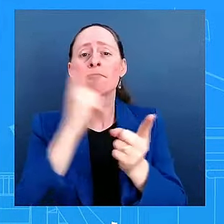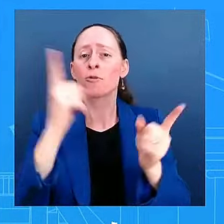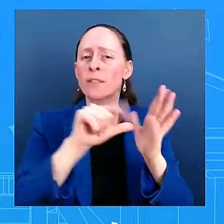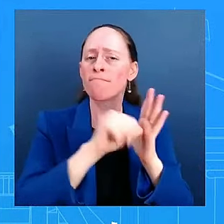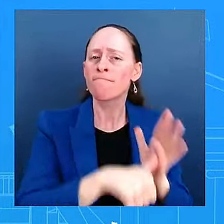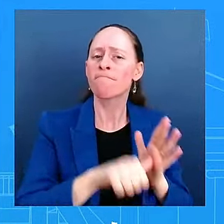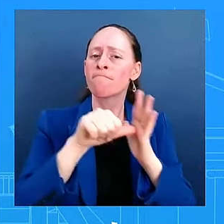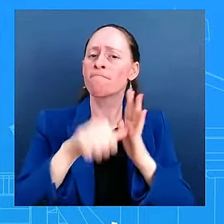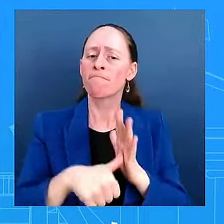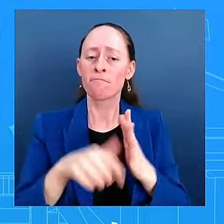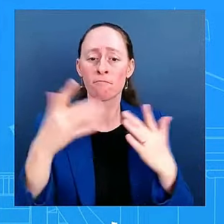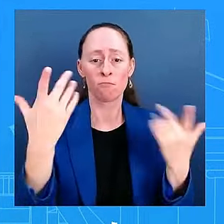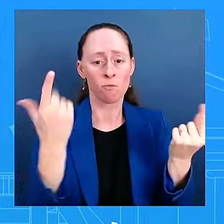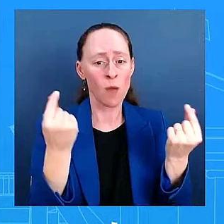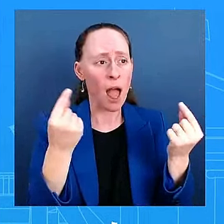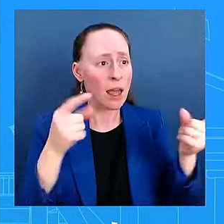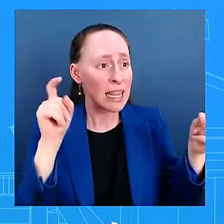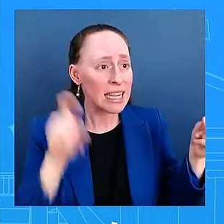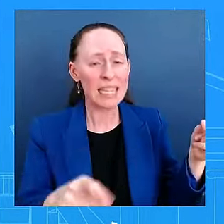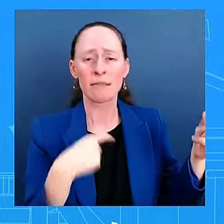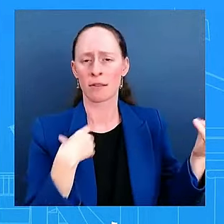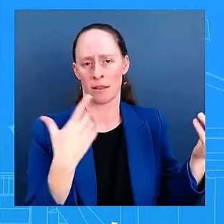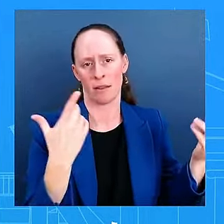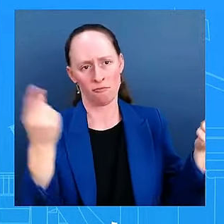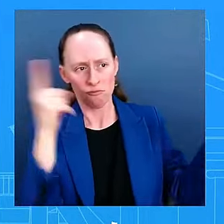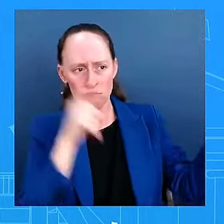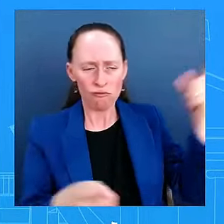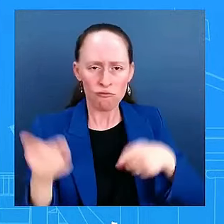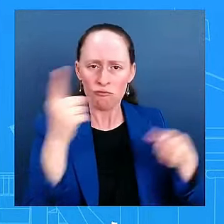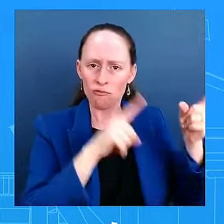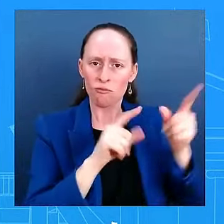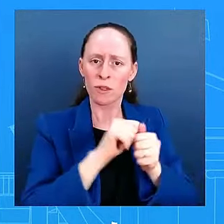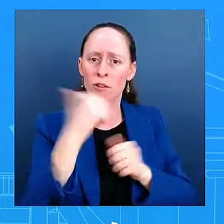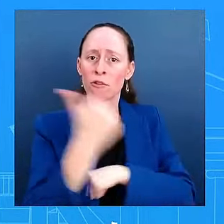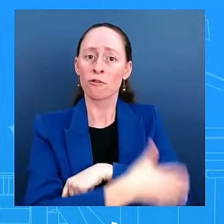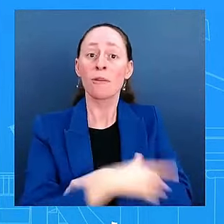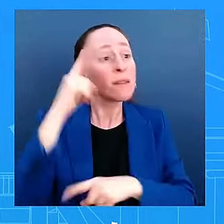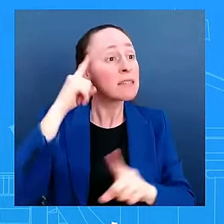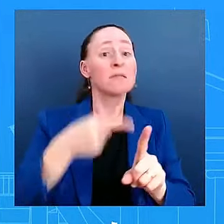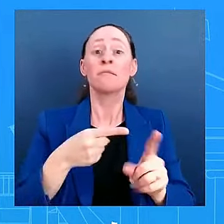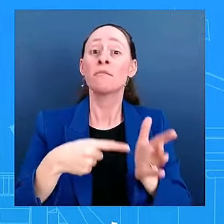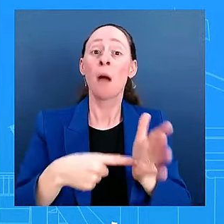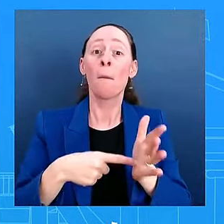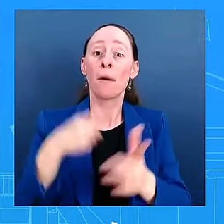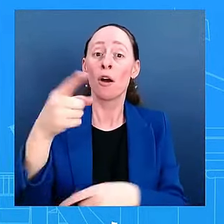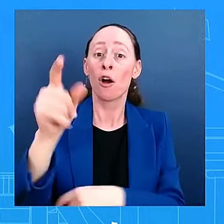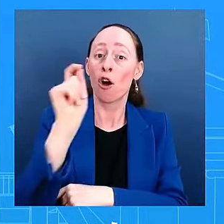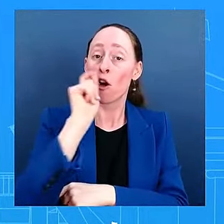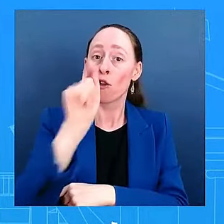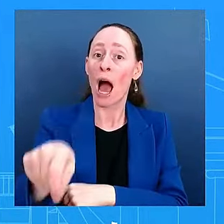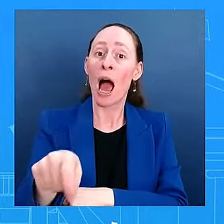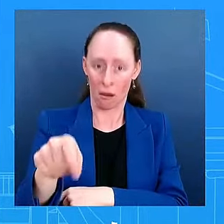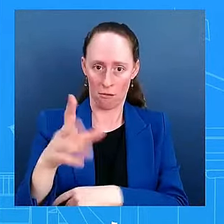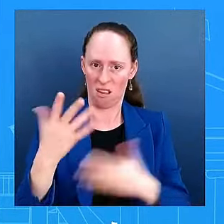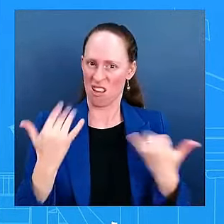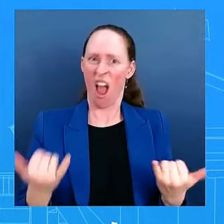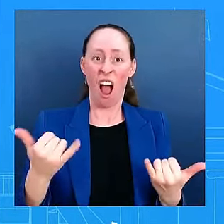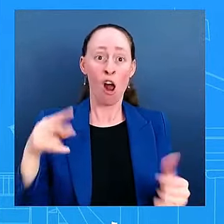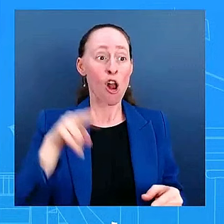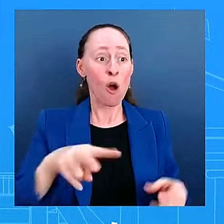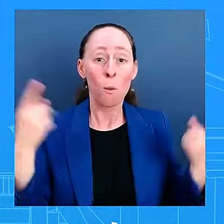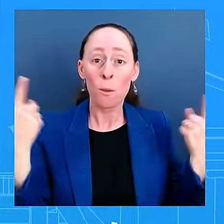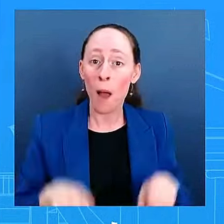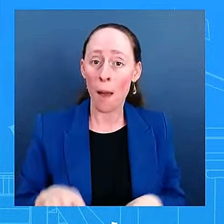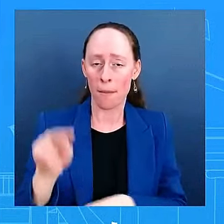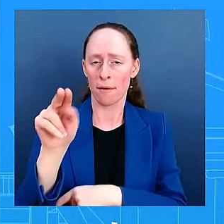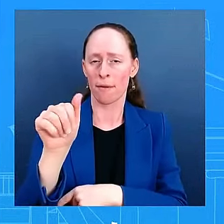allies. If you think about Ukraine and how we were able to make NATO stronger and get more than 50 countries behind